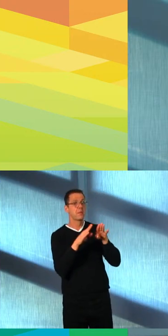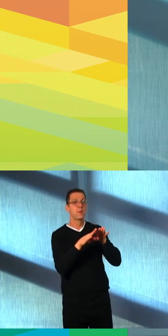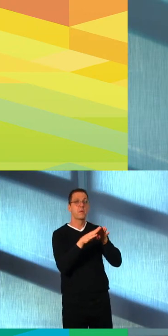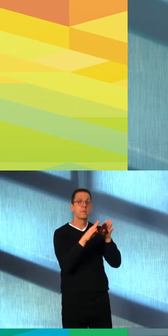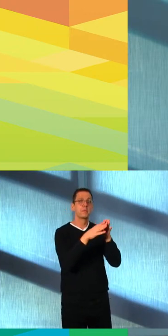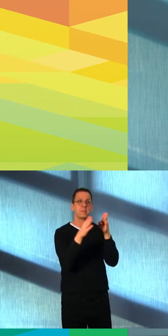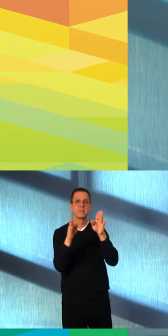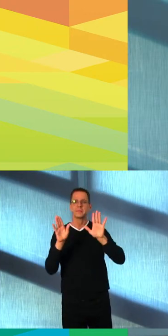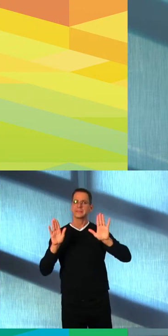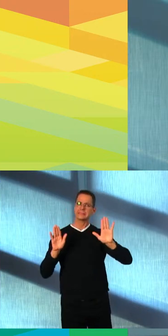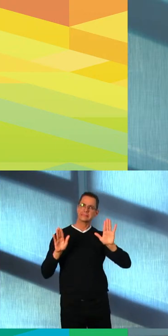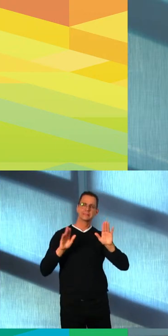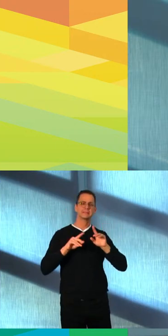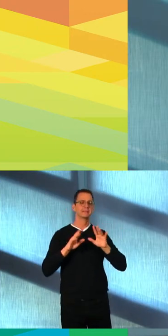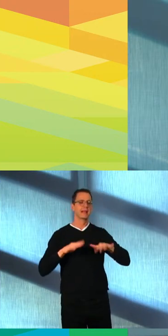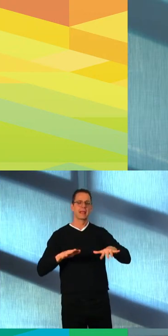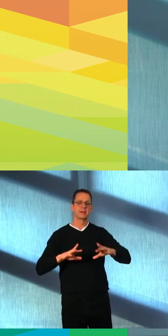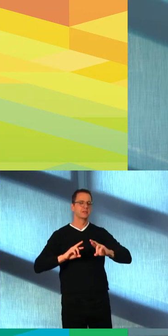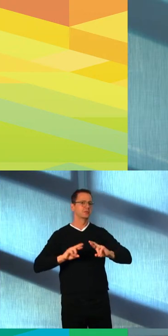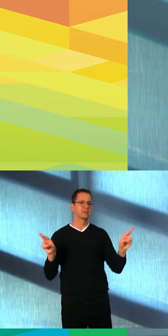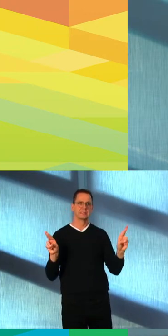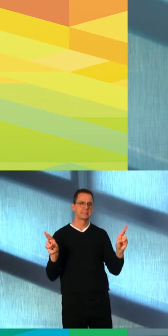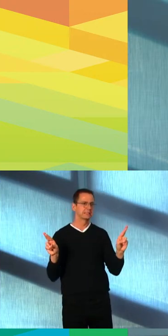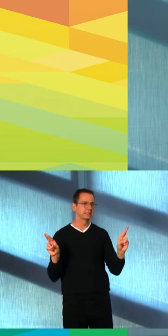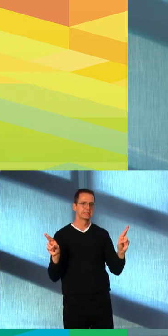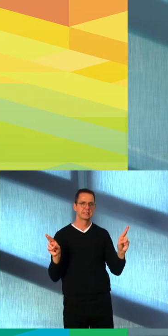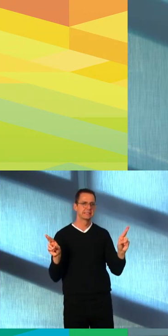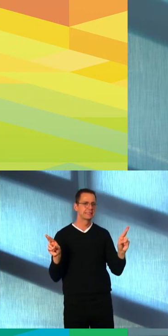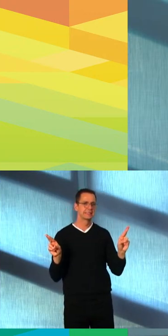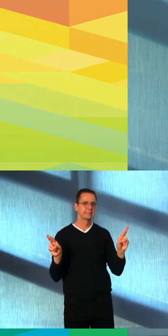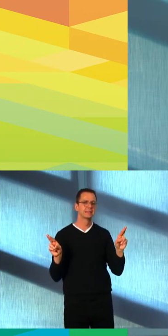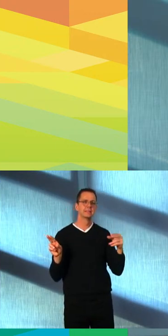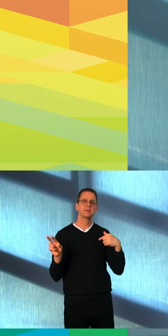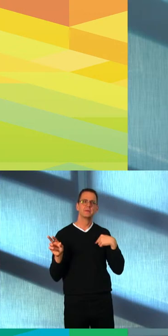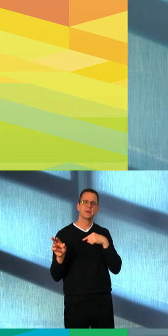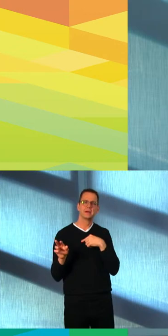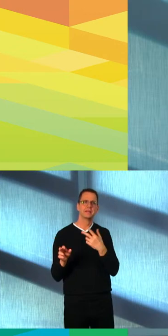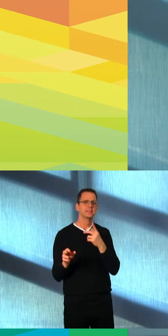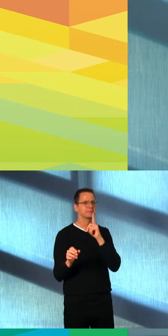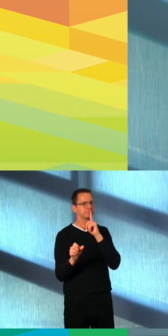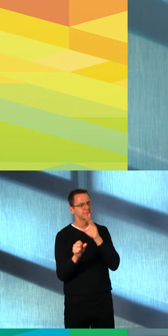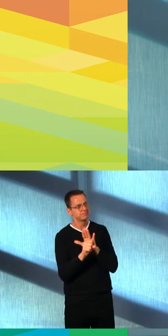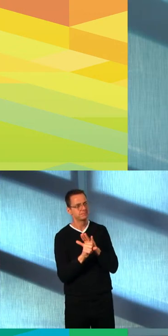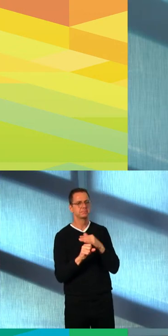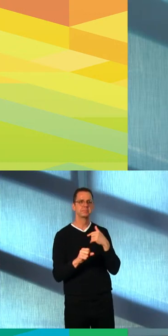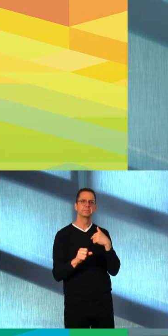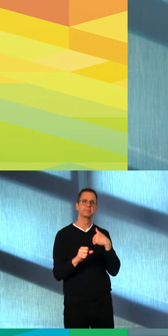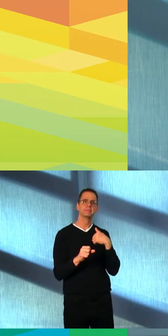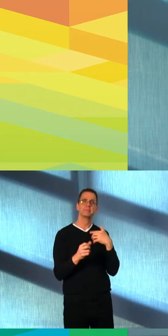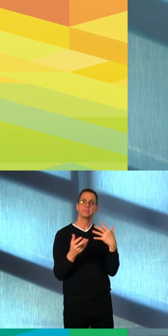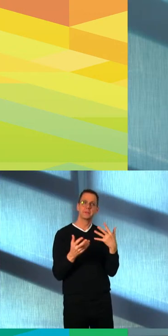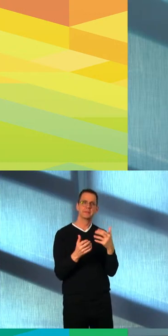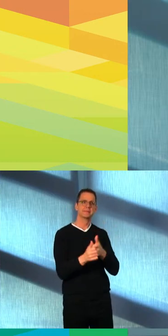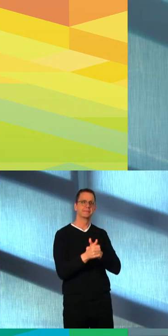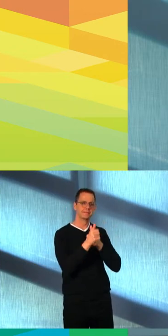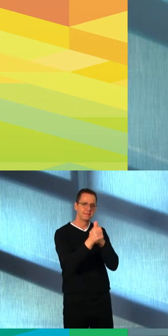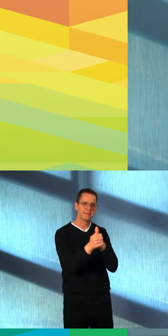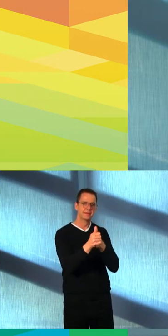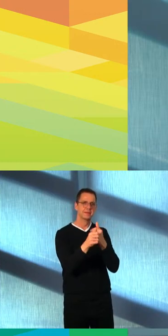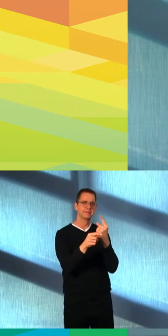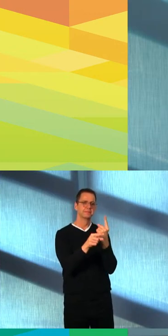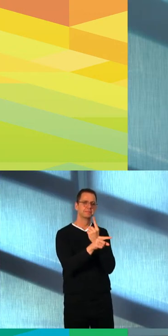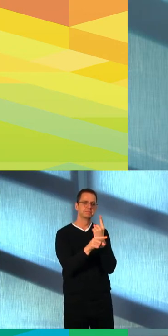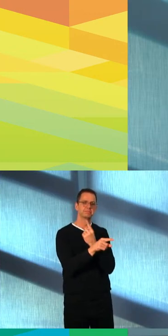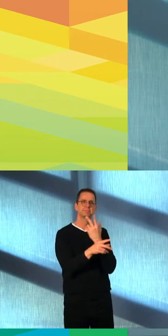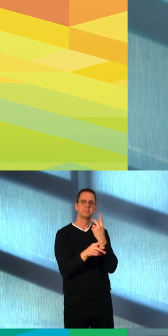We remain committed to transparency and predictability of health decisions that impact the lives of Edmontonians. And we remain